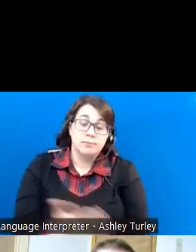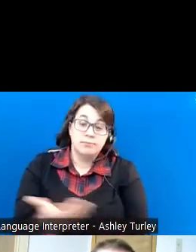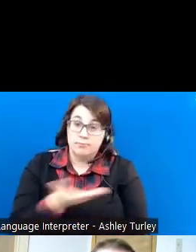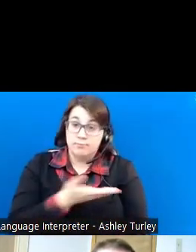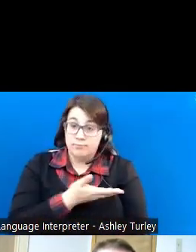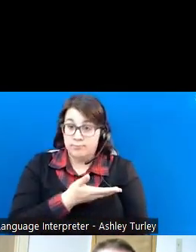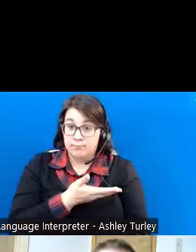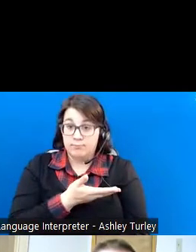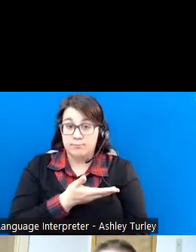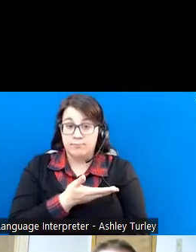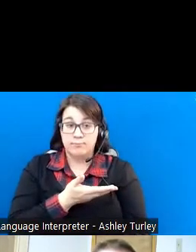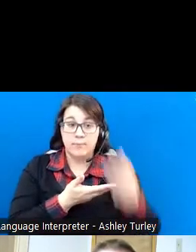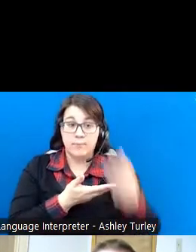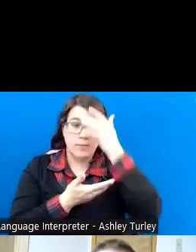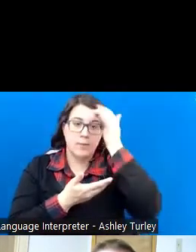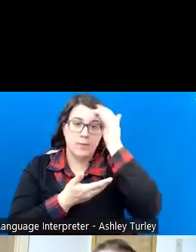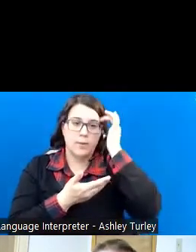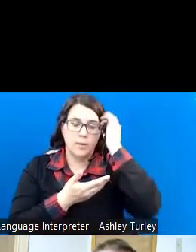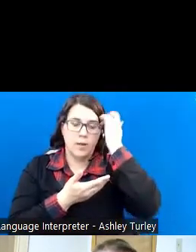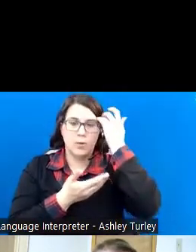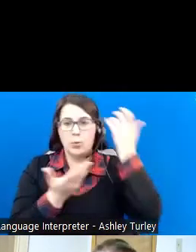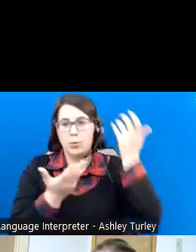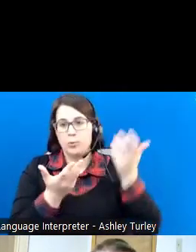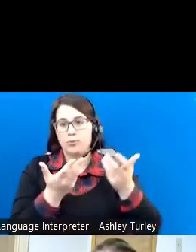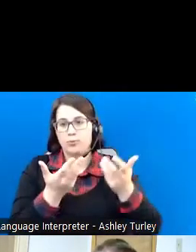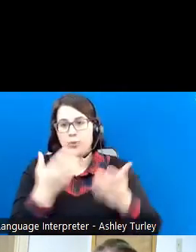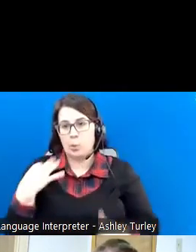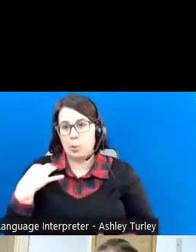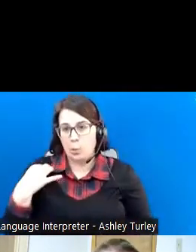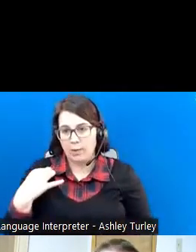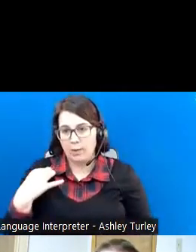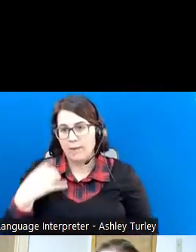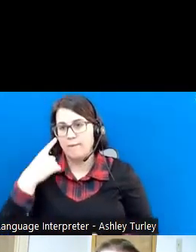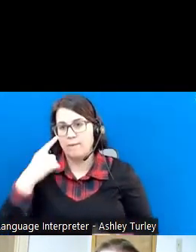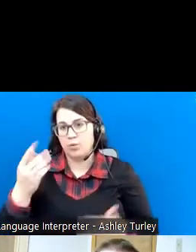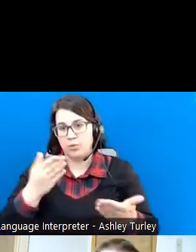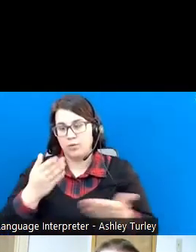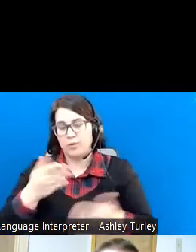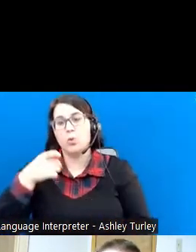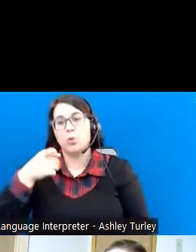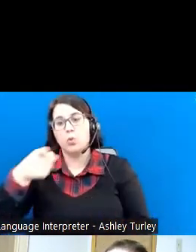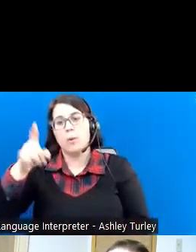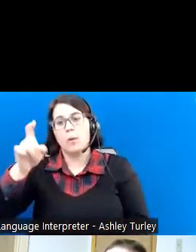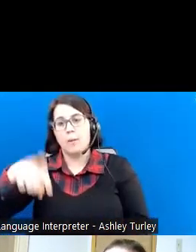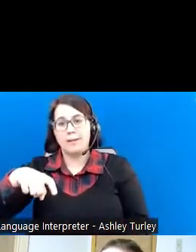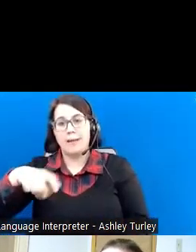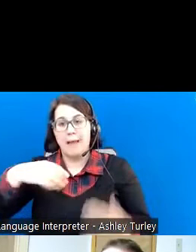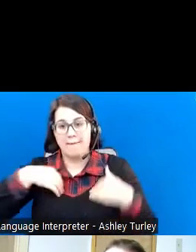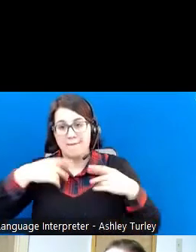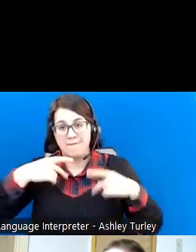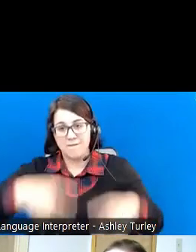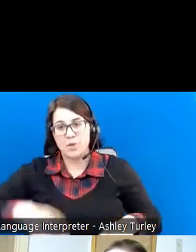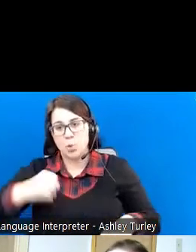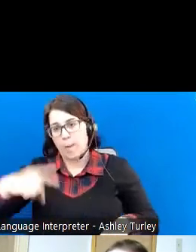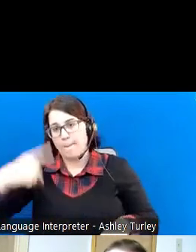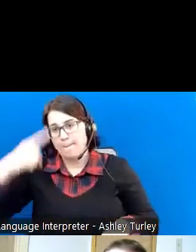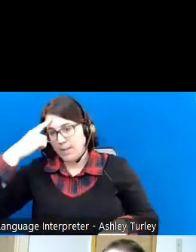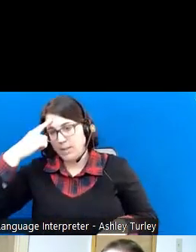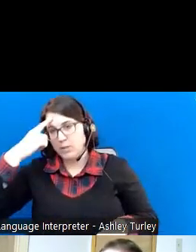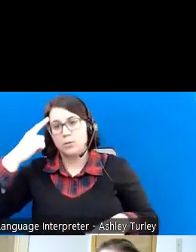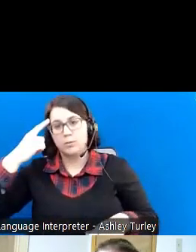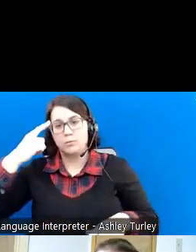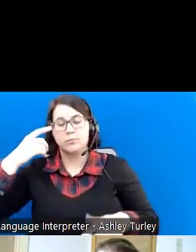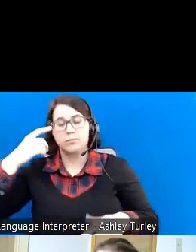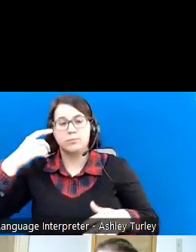So, yeah, so in order to be eligible for services, you have to have a physical or mental condition that interferes with your